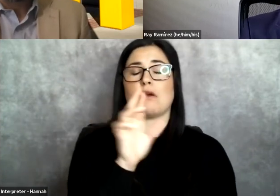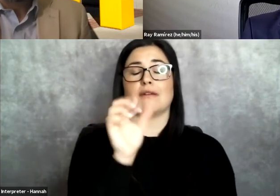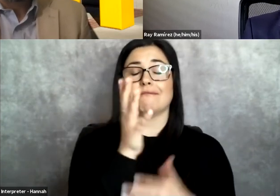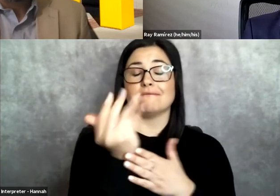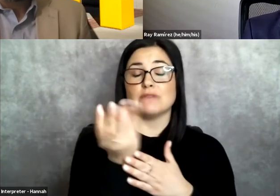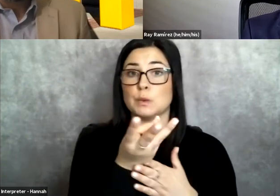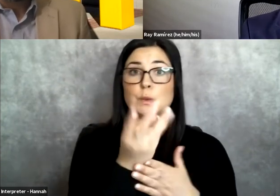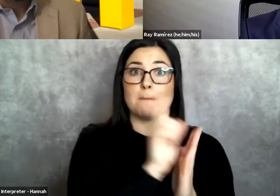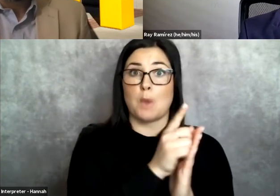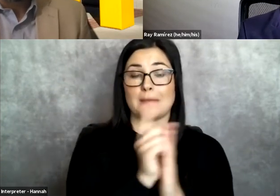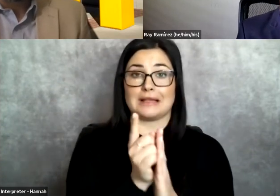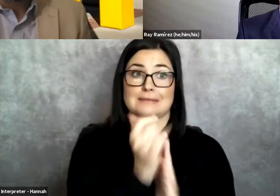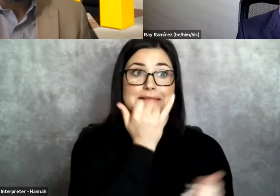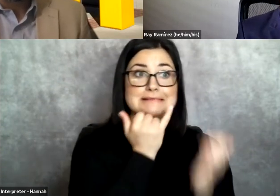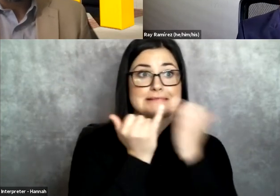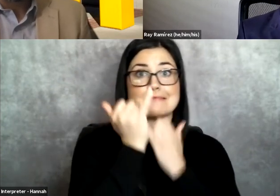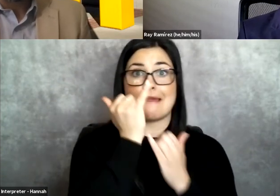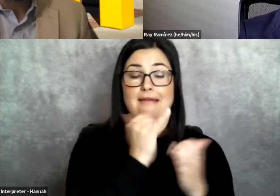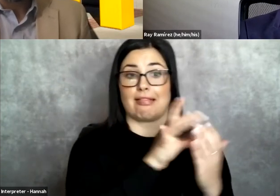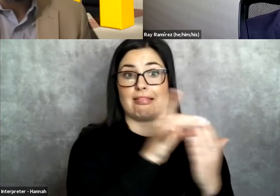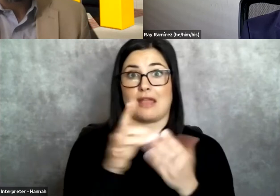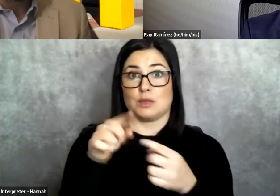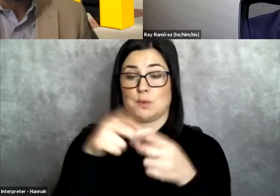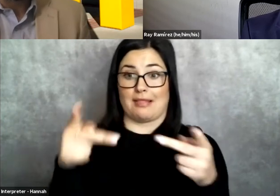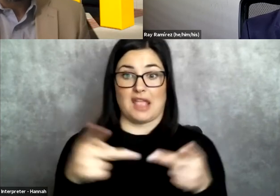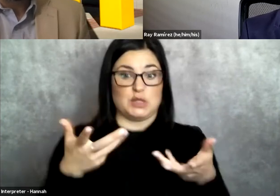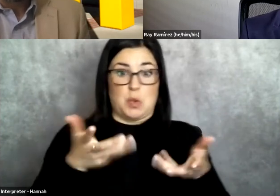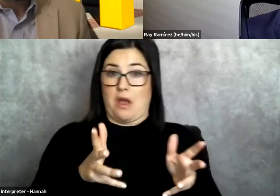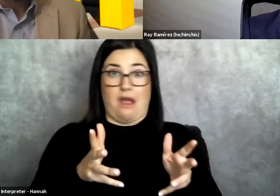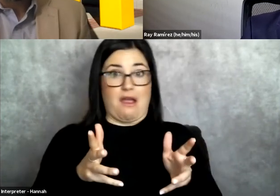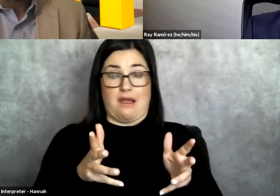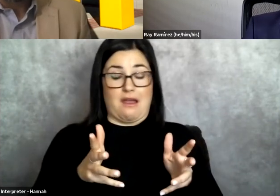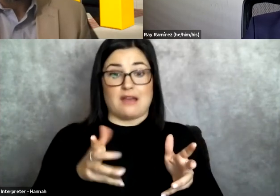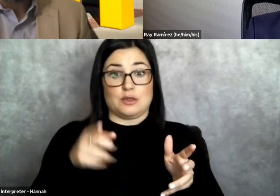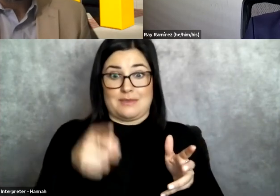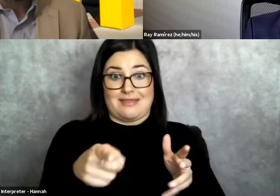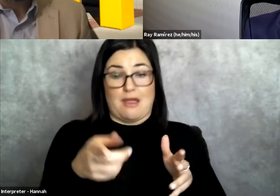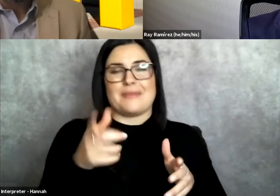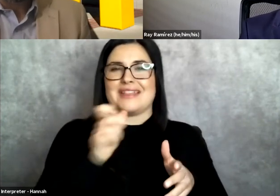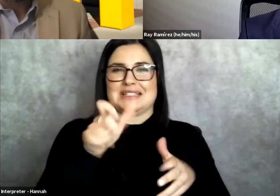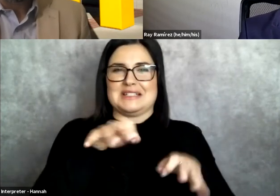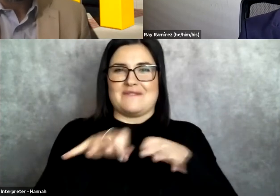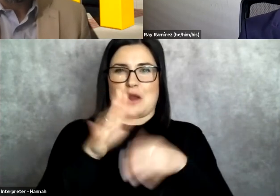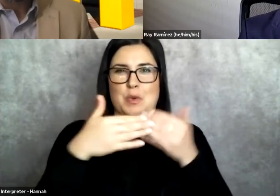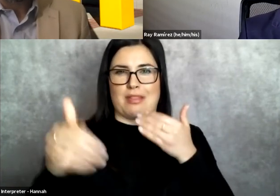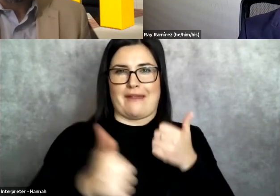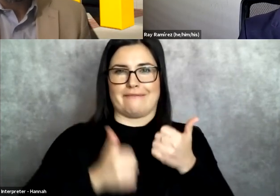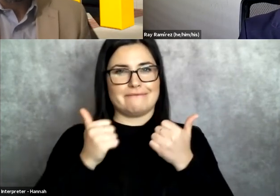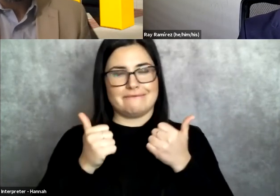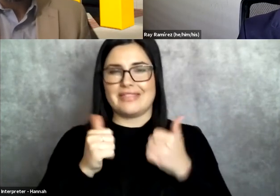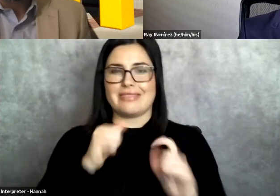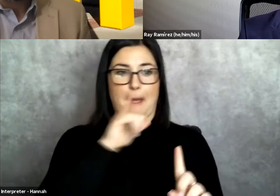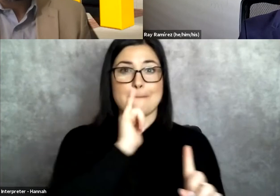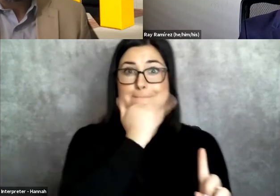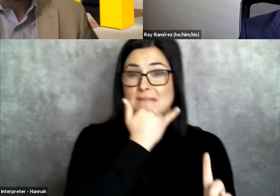that may have led to a place where you don't want to be, it's not the defining moment, right? It doesn't define, it doesn't, it doesn't